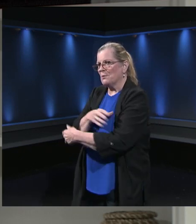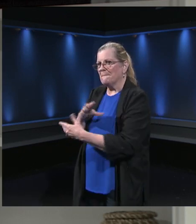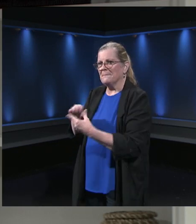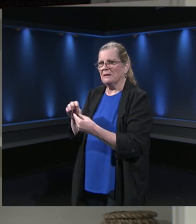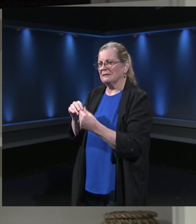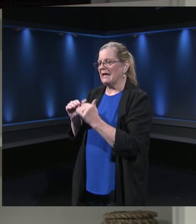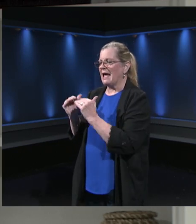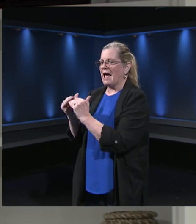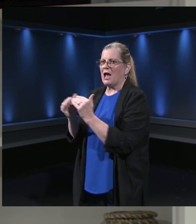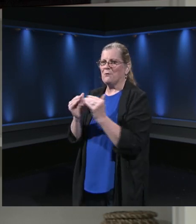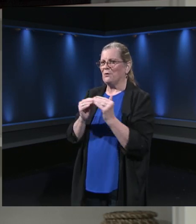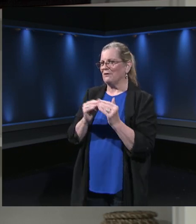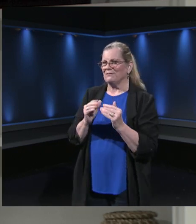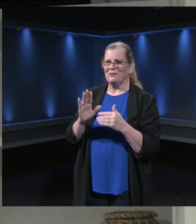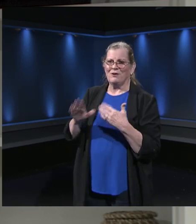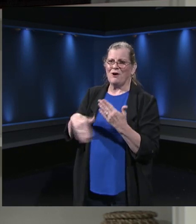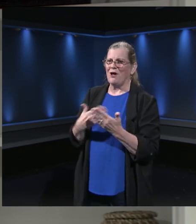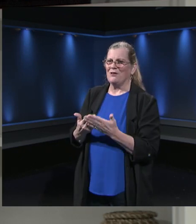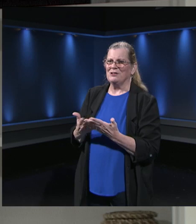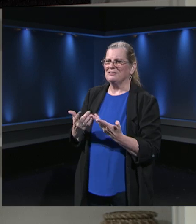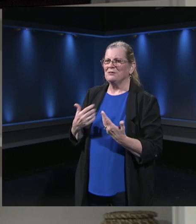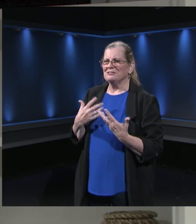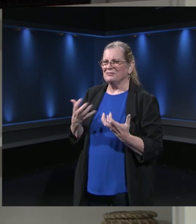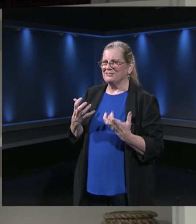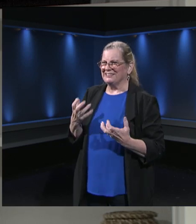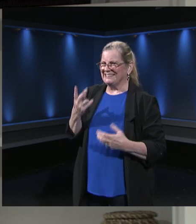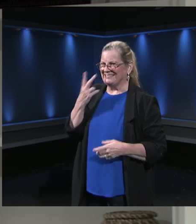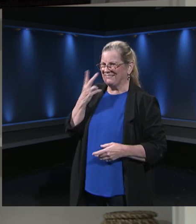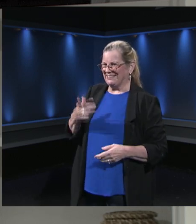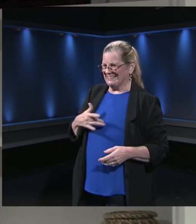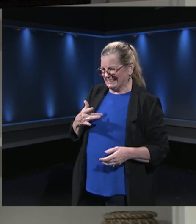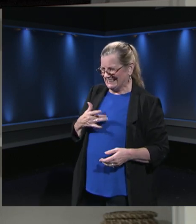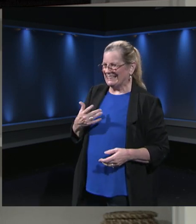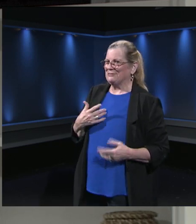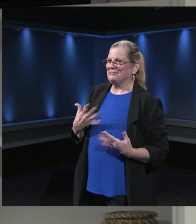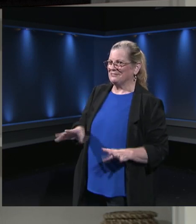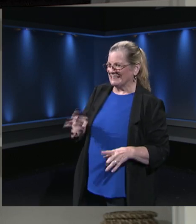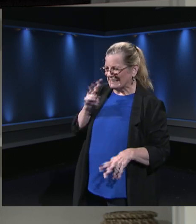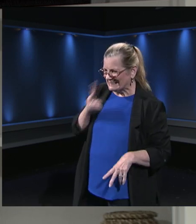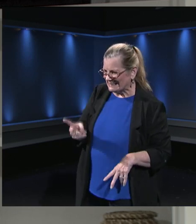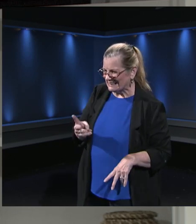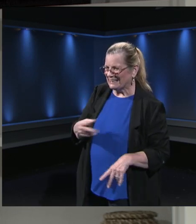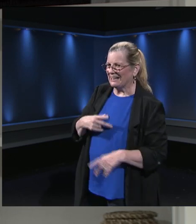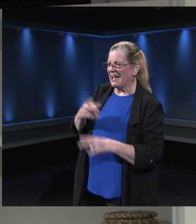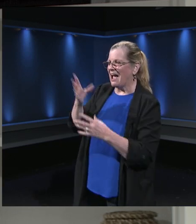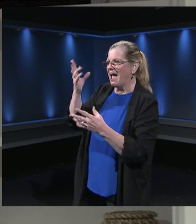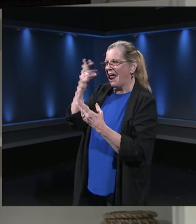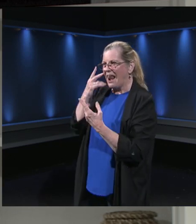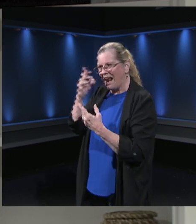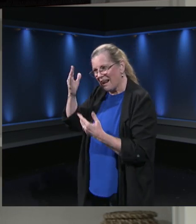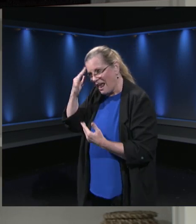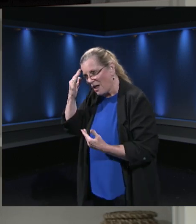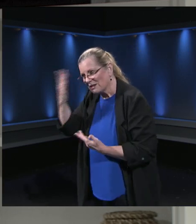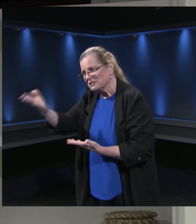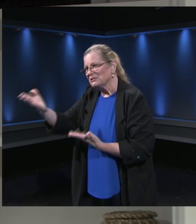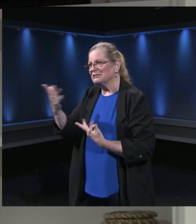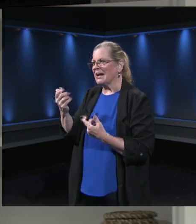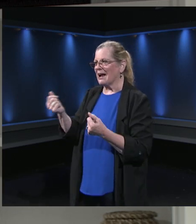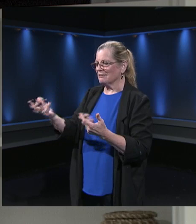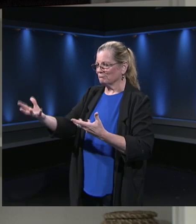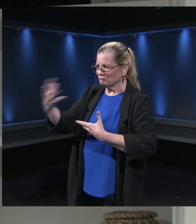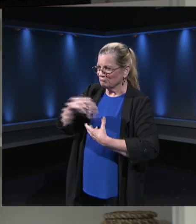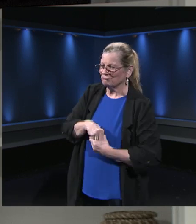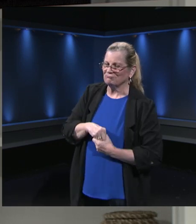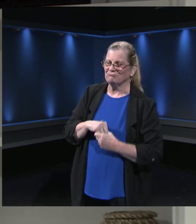Everybody wants to feel seen, included, and respected. And we know we have a ways to go on that journey,